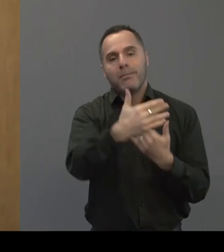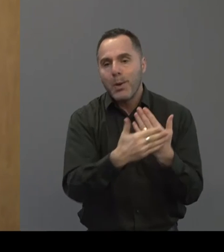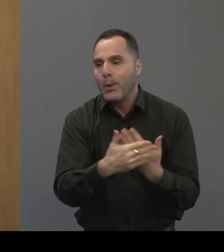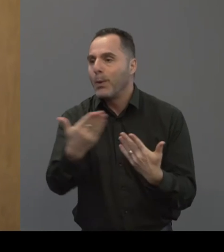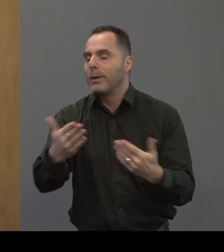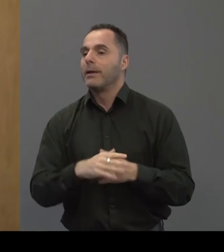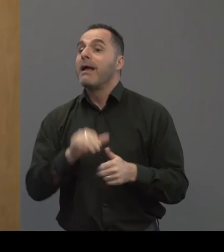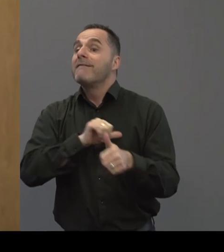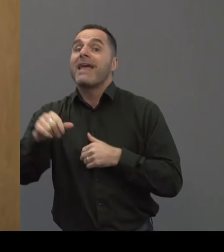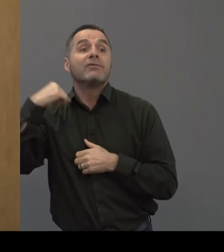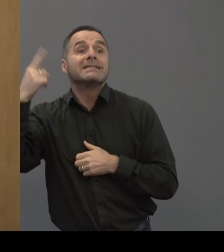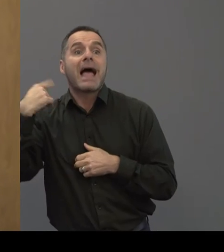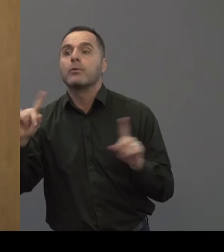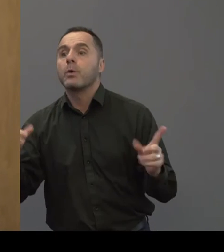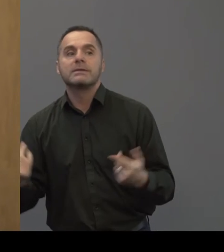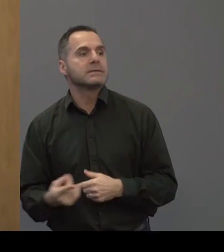Okay, what's your favorite sound?